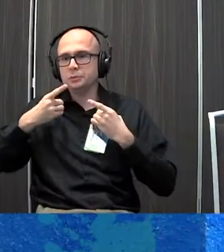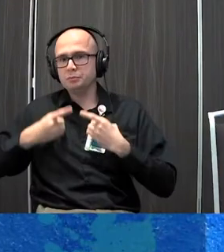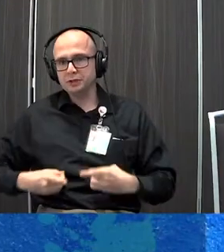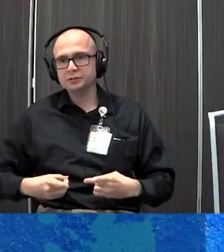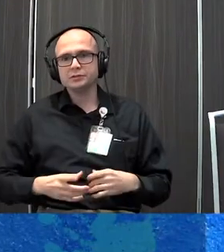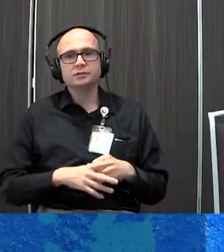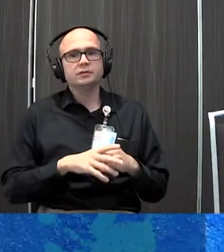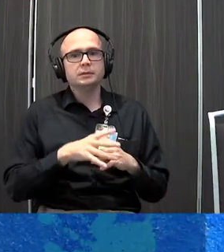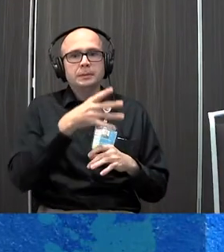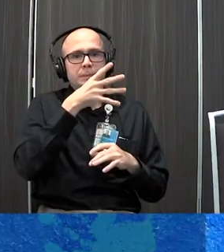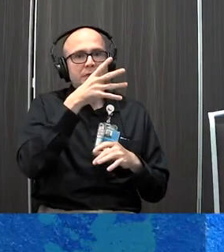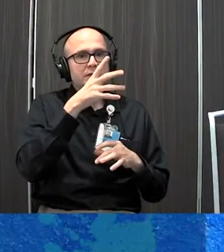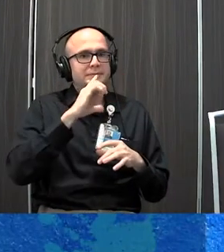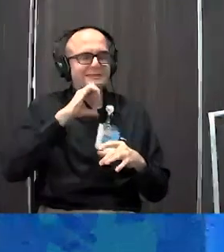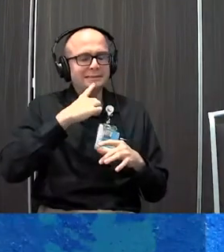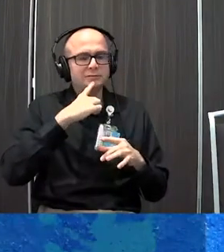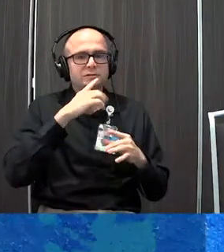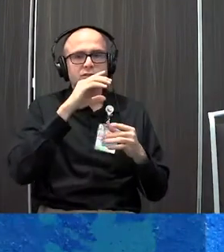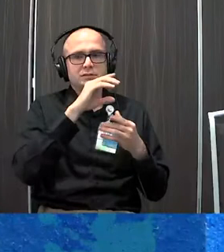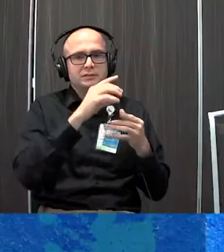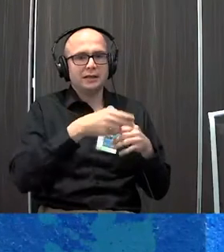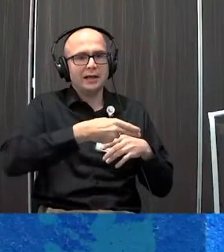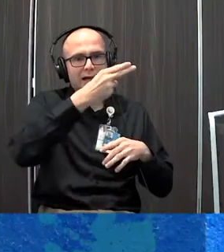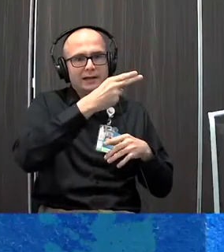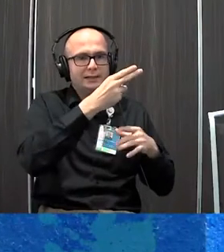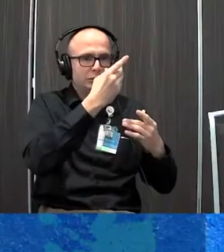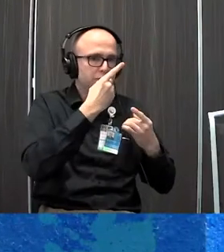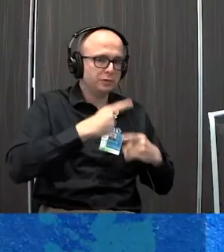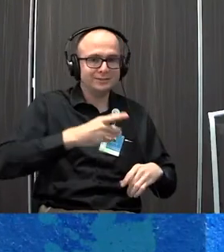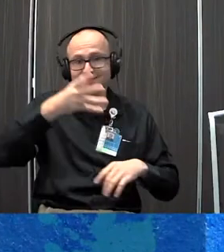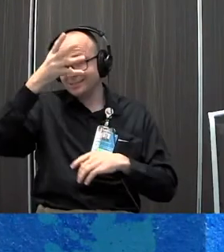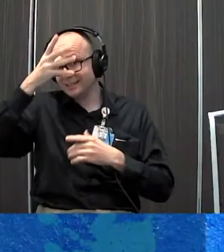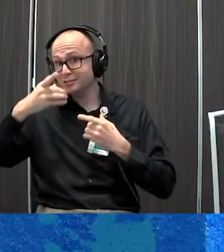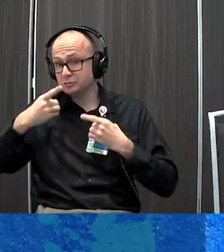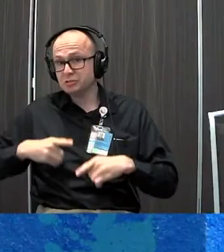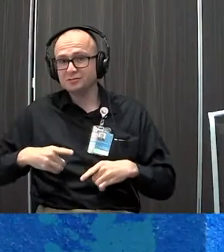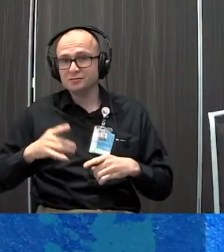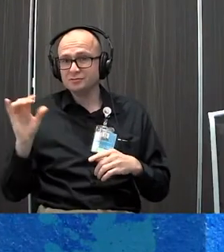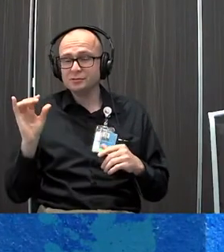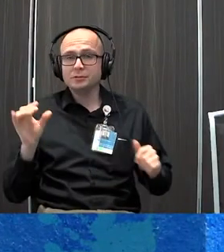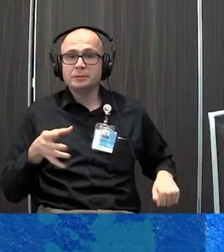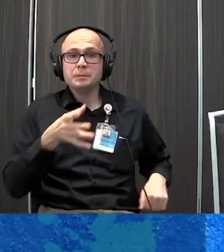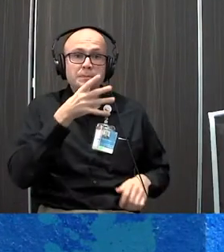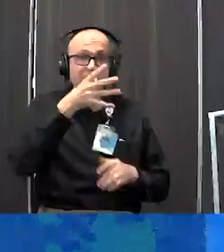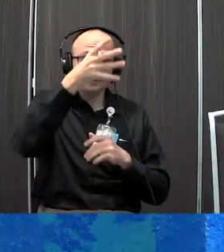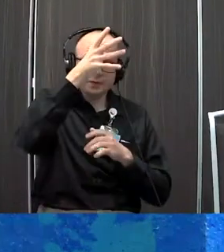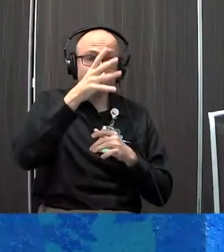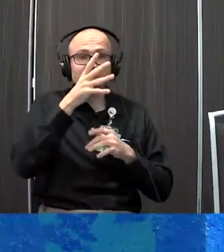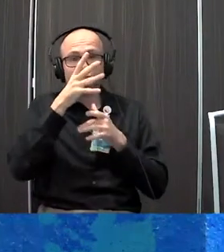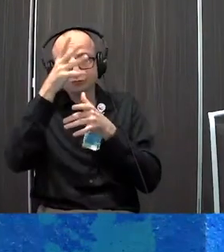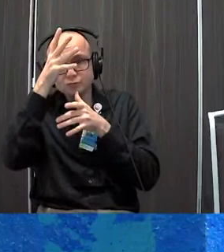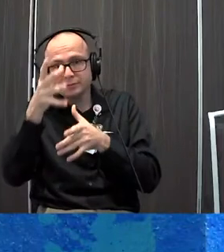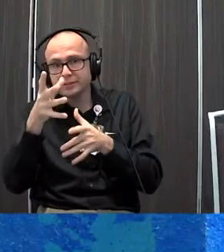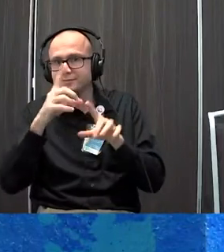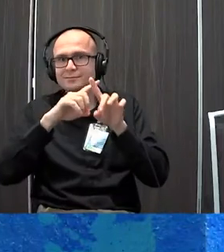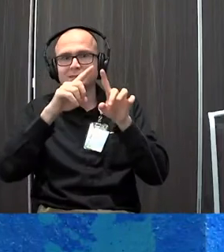Mothers scored significantly higher, both in anxiety and depression, fathers higher in depression. And again, being mindful that there's mothers, fathers, grandparents, lots of